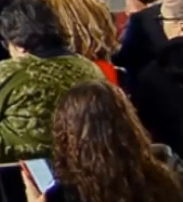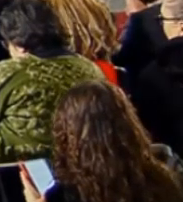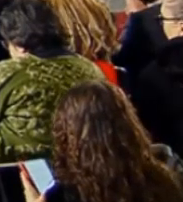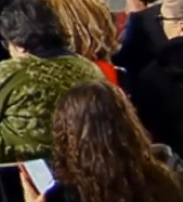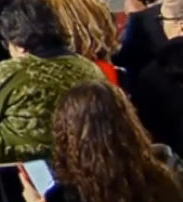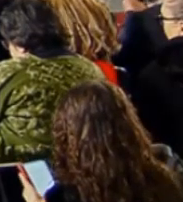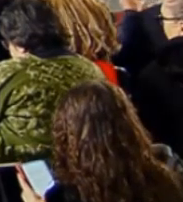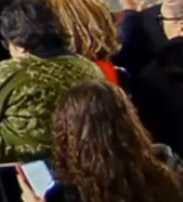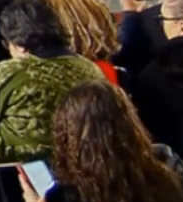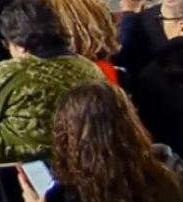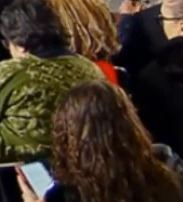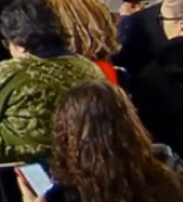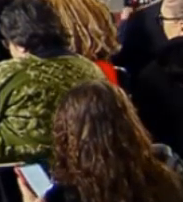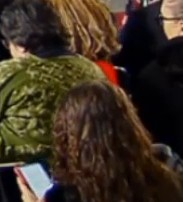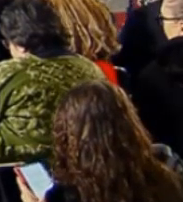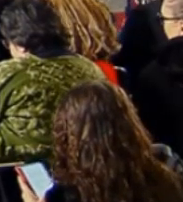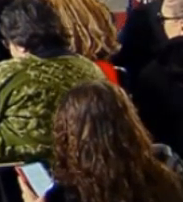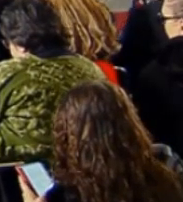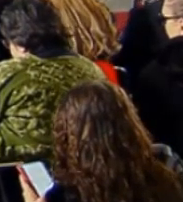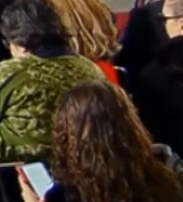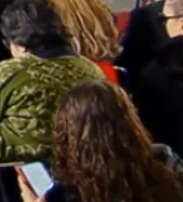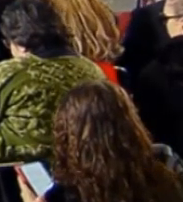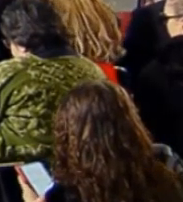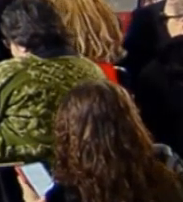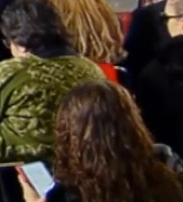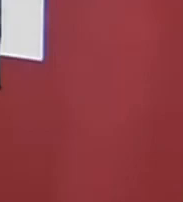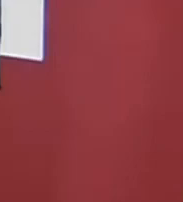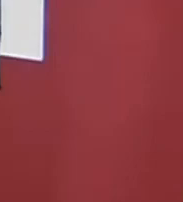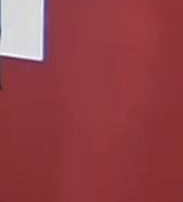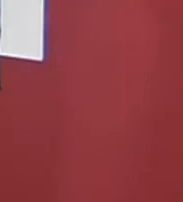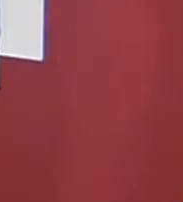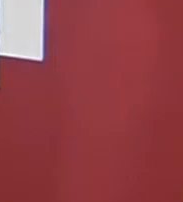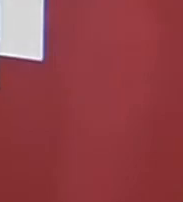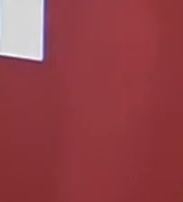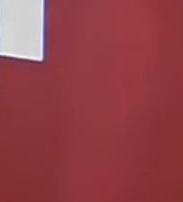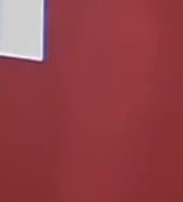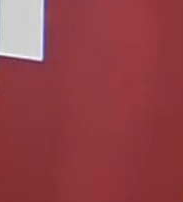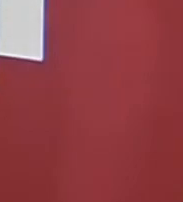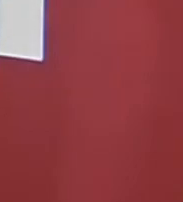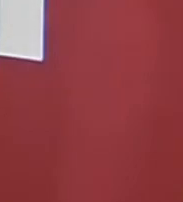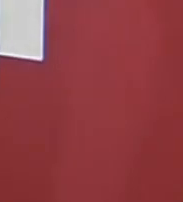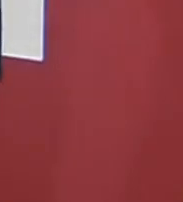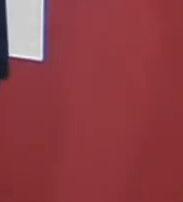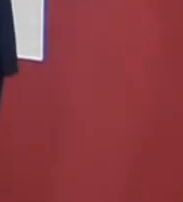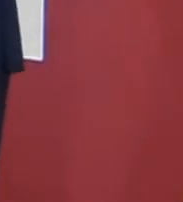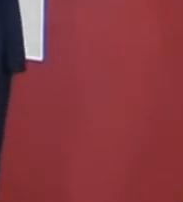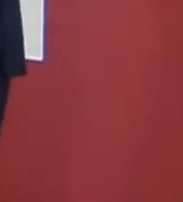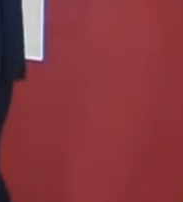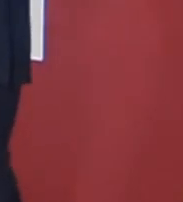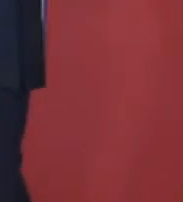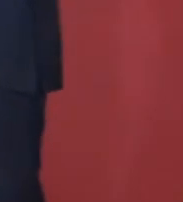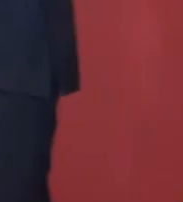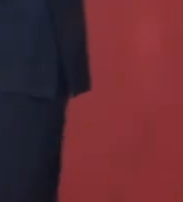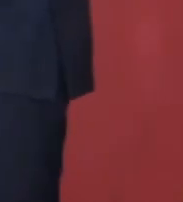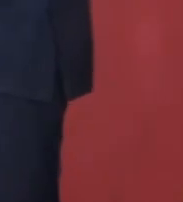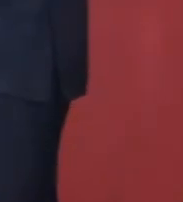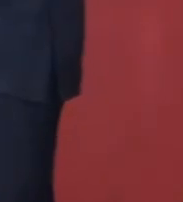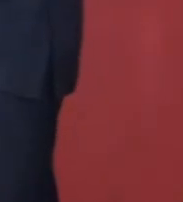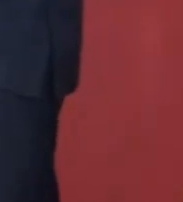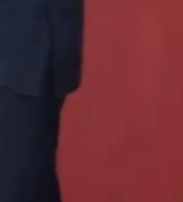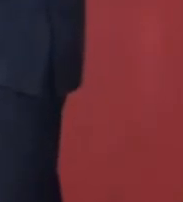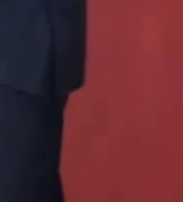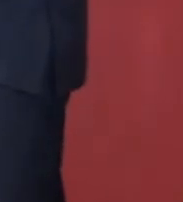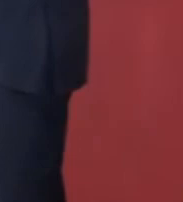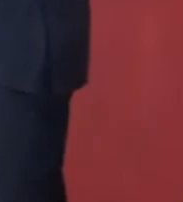recordar que el nos instruyó identificar todas aquellas aeronaves que no tuvieran vocación clara al beneficio de la ciudadanía.